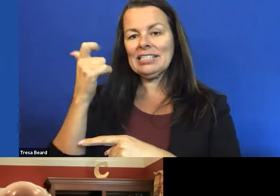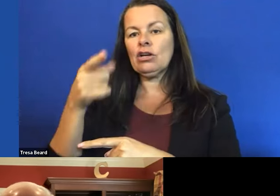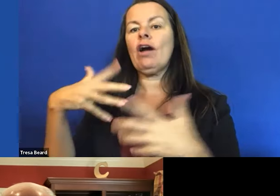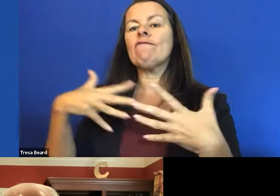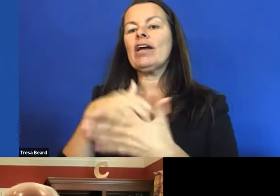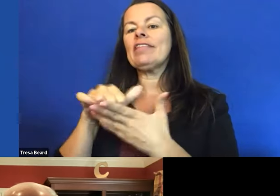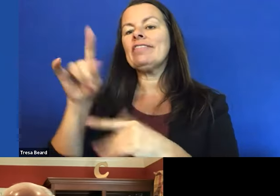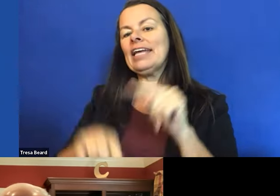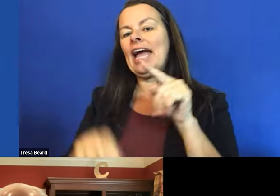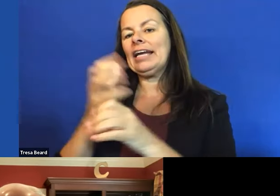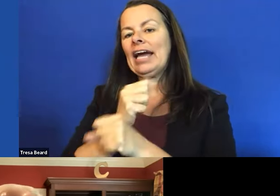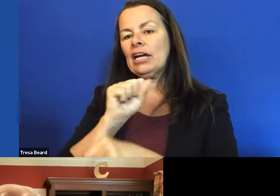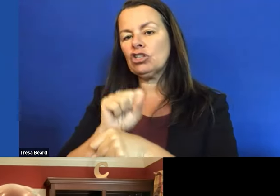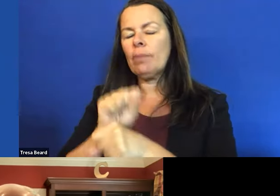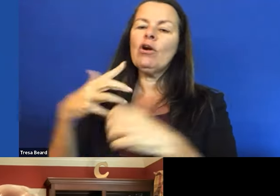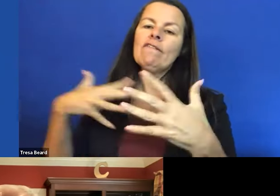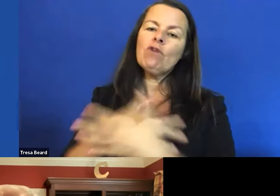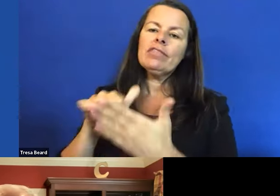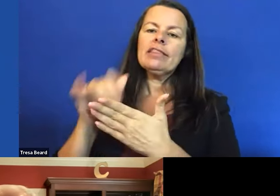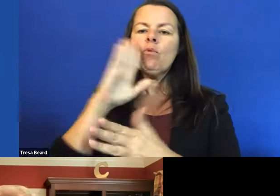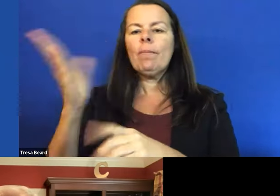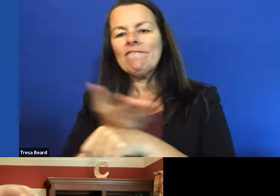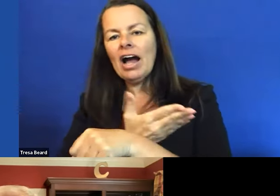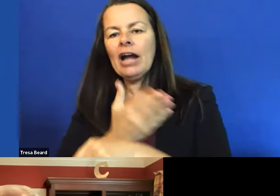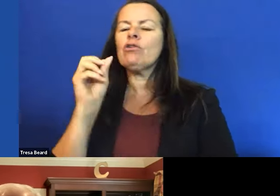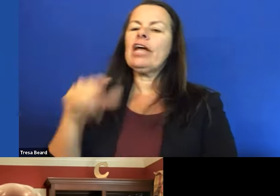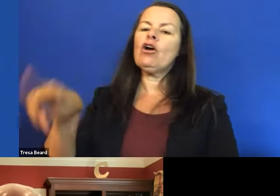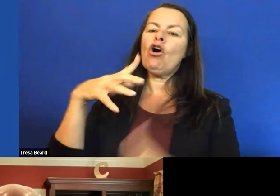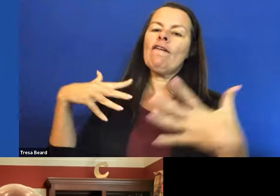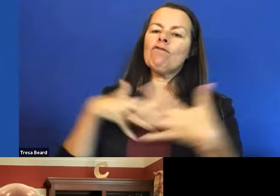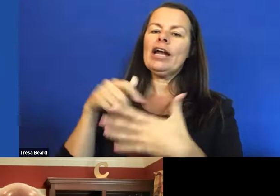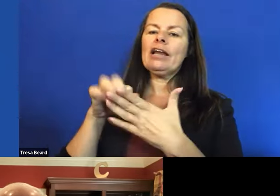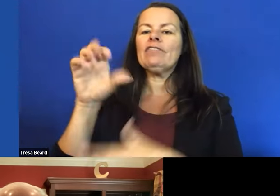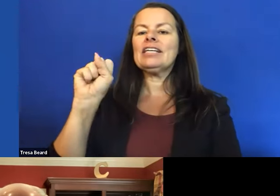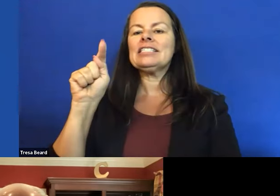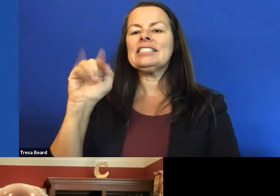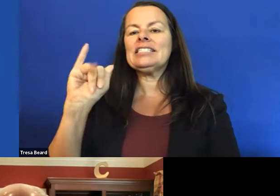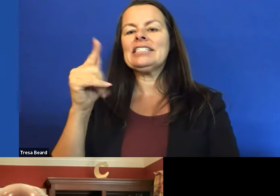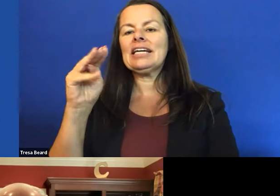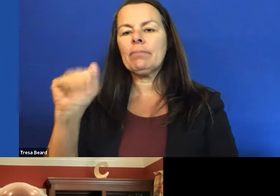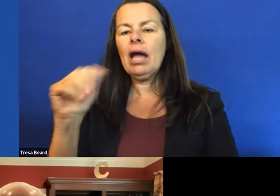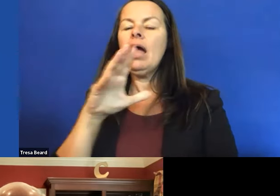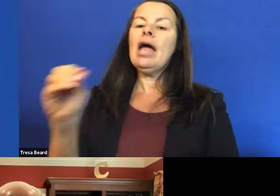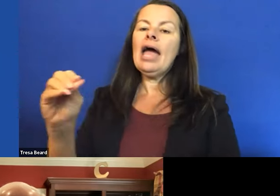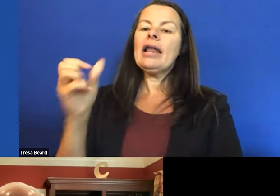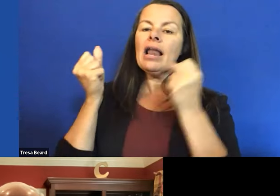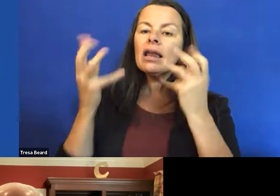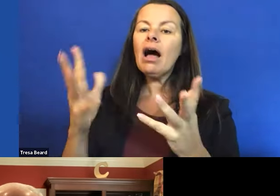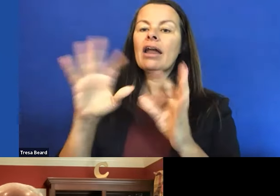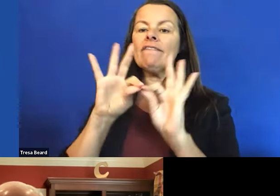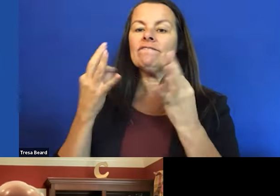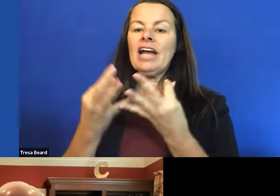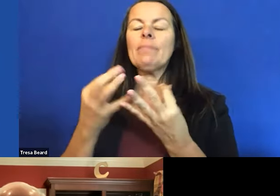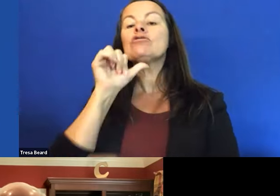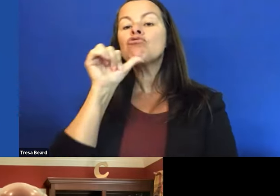they're afraid they may be fired. They're afraid of the stigma in effect. And a lot of families don't want